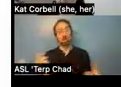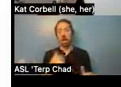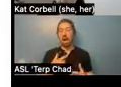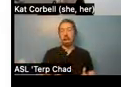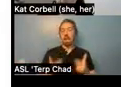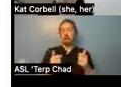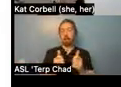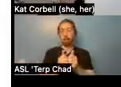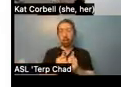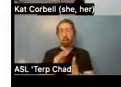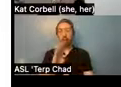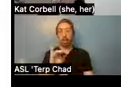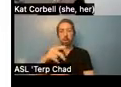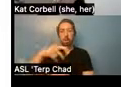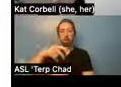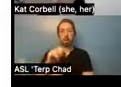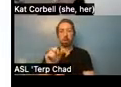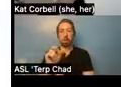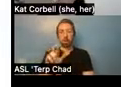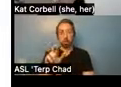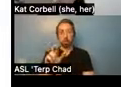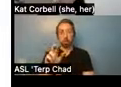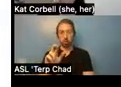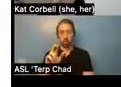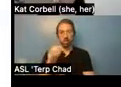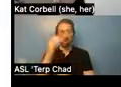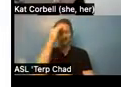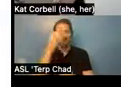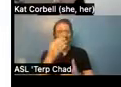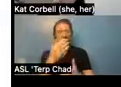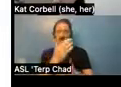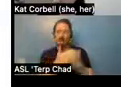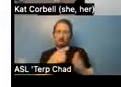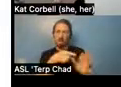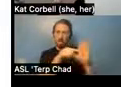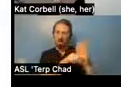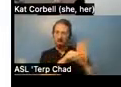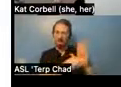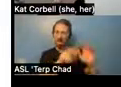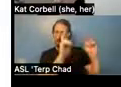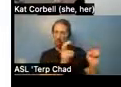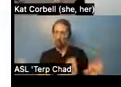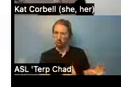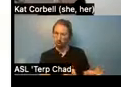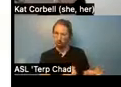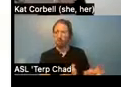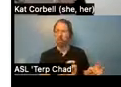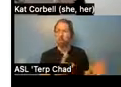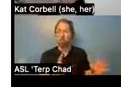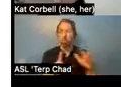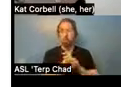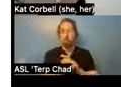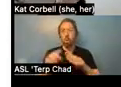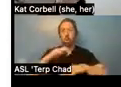we wanted to point out that some of these terms, chronically homeless, mentally ill, serious mental illness do appear on applications for,